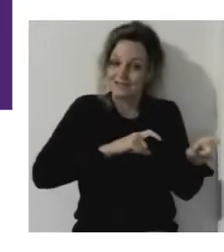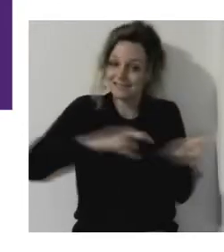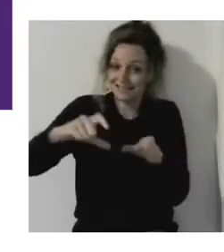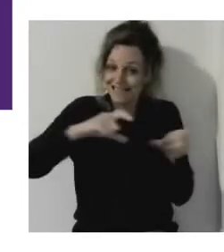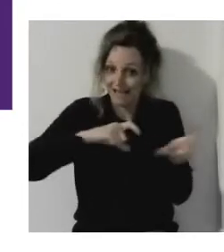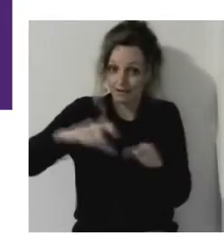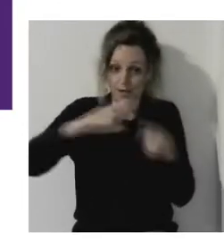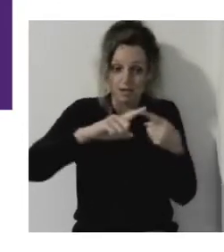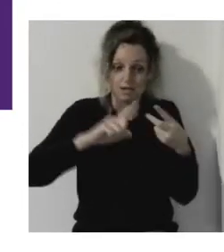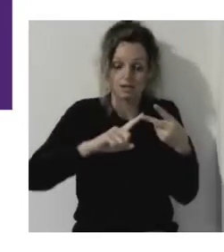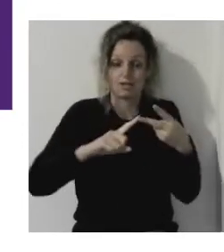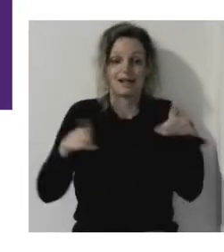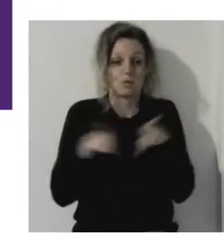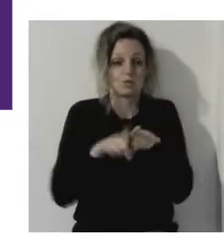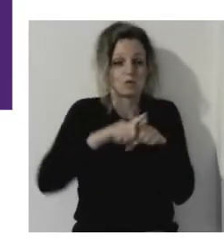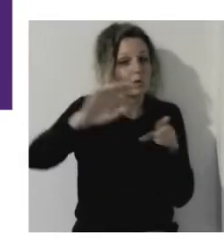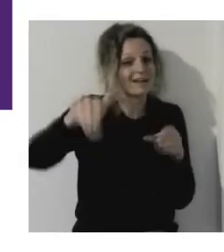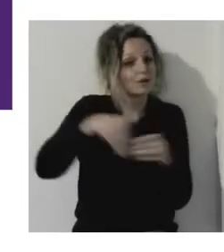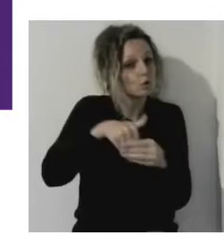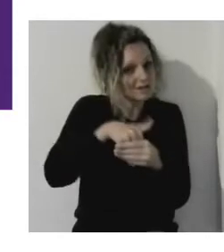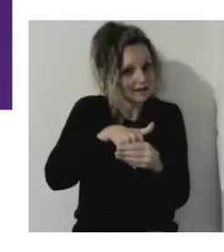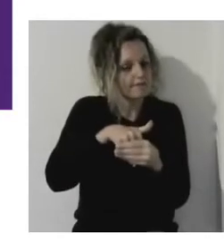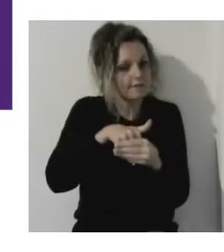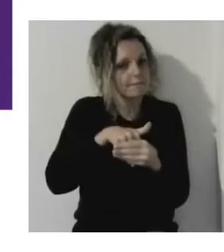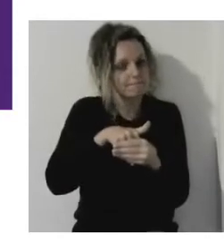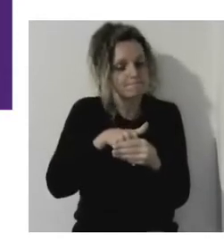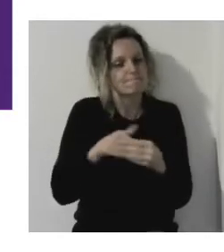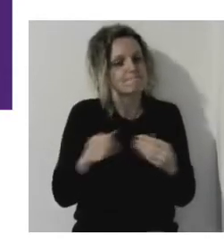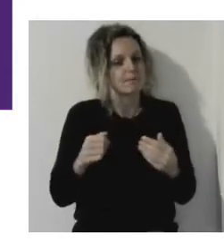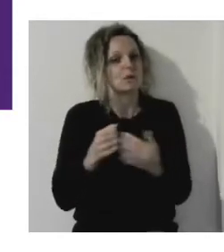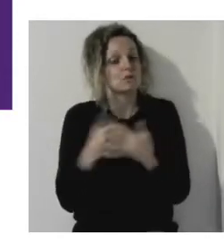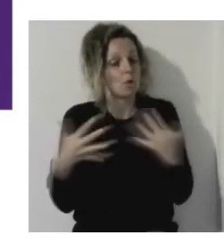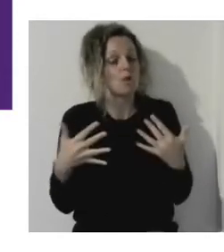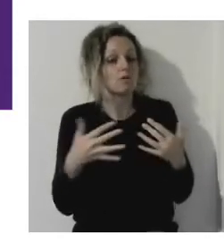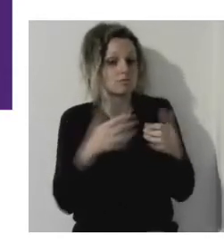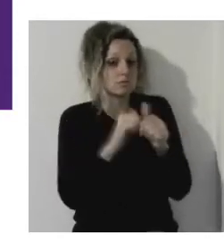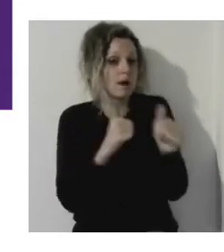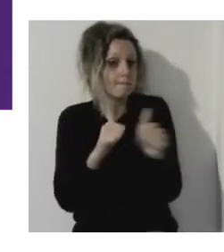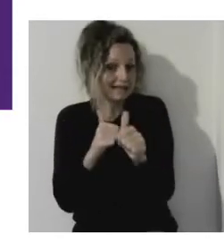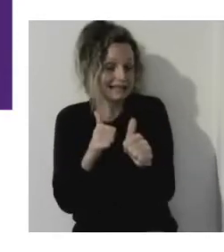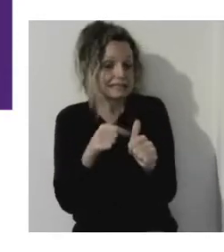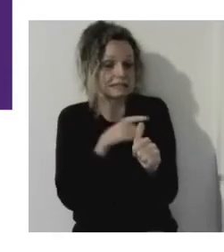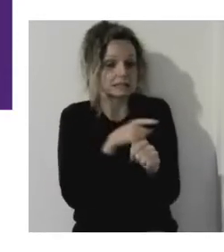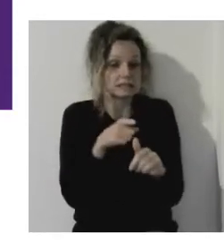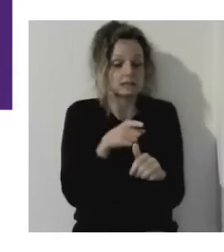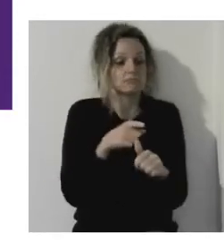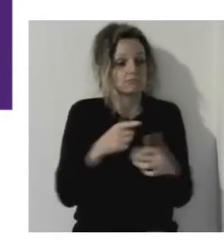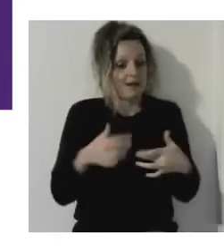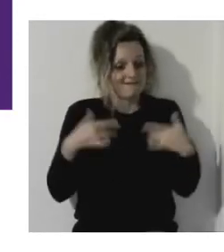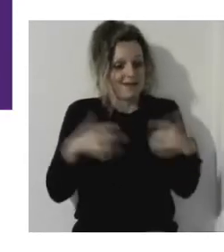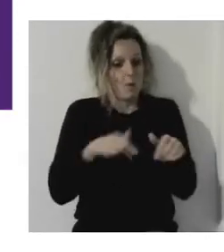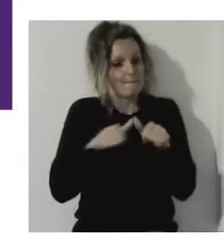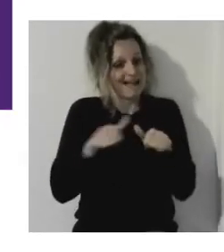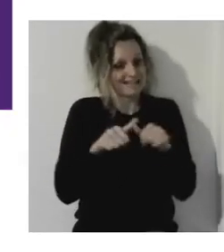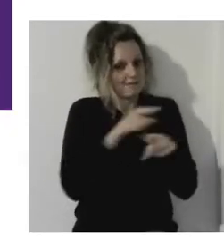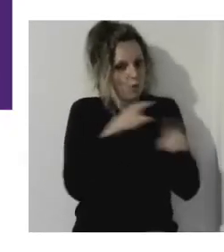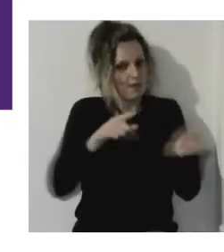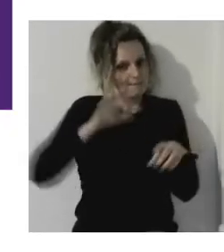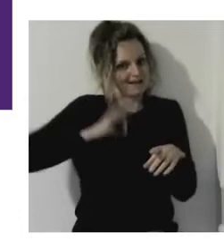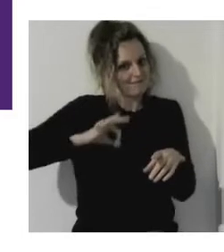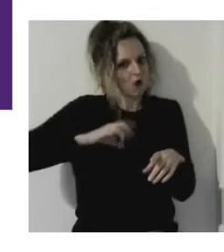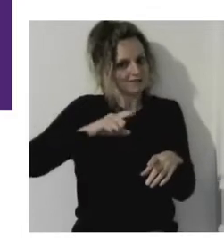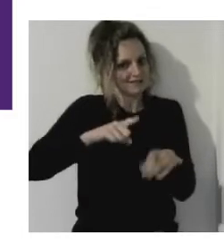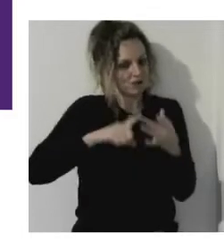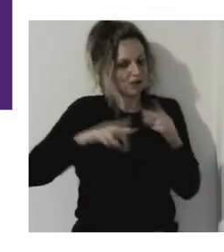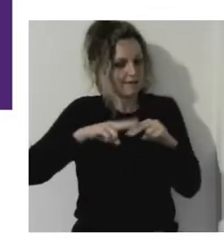of inclusive design. They're already doing, but I think there would be a more, there would be, it would be better for them if they could actually put it into the framework